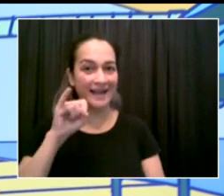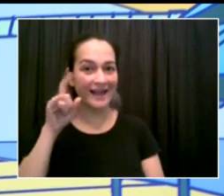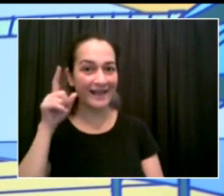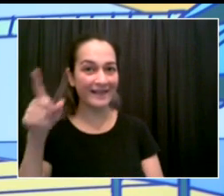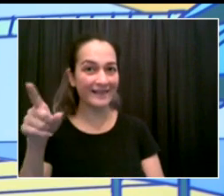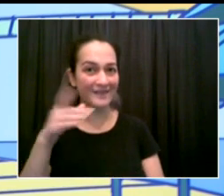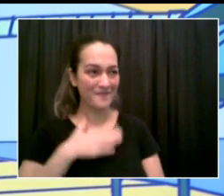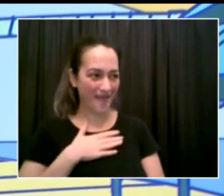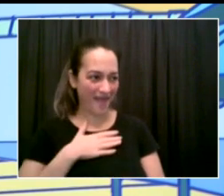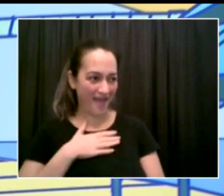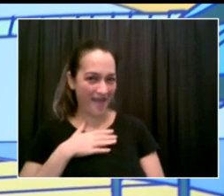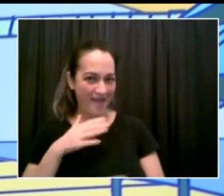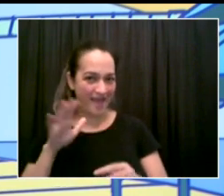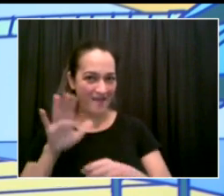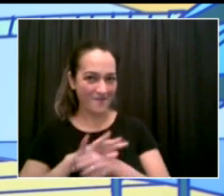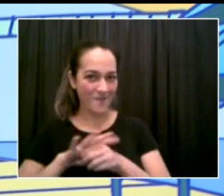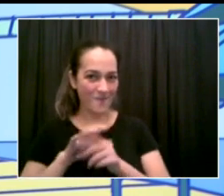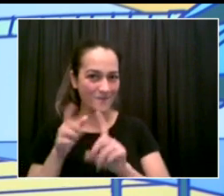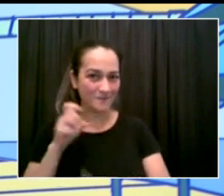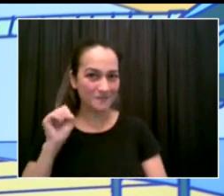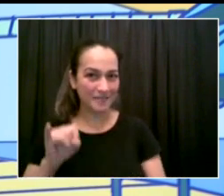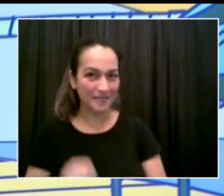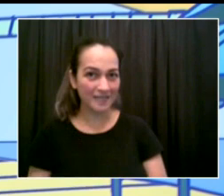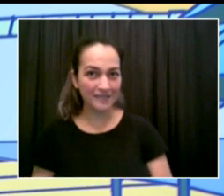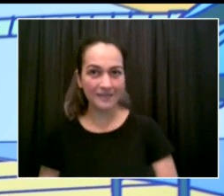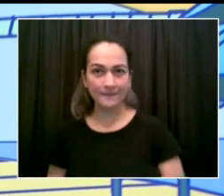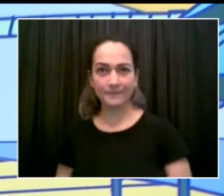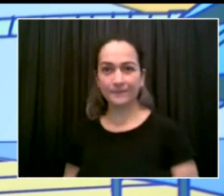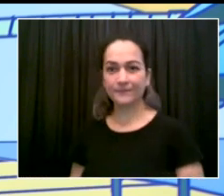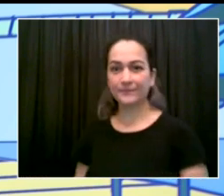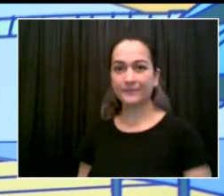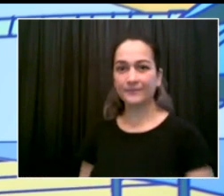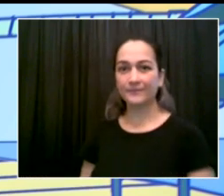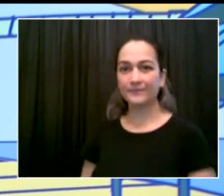are you? We expected to see you for our celebration of the rock.